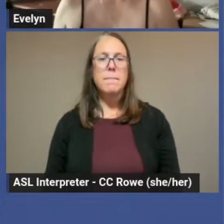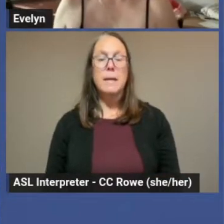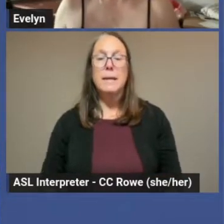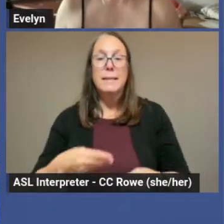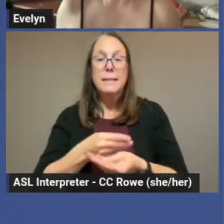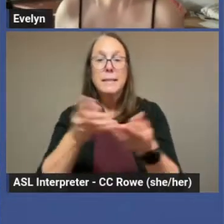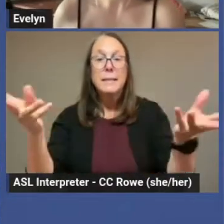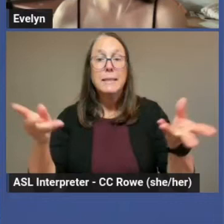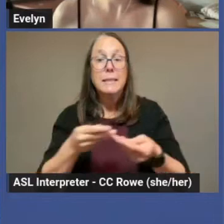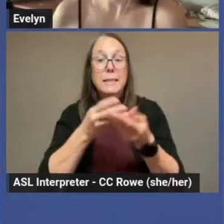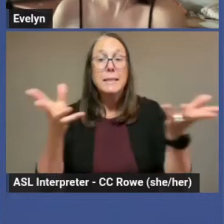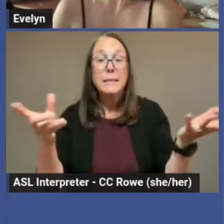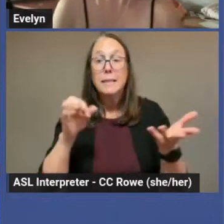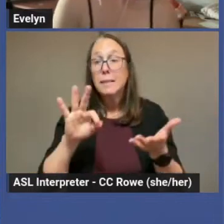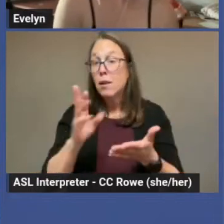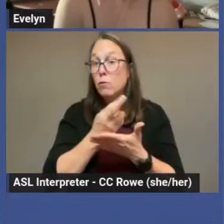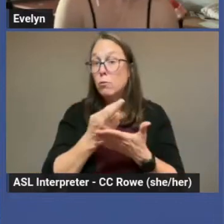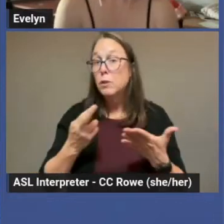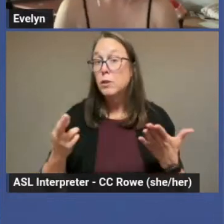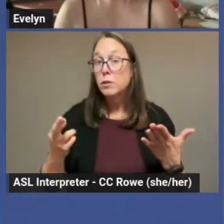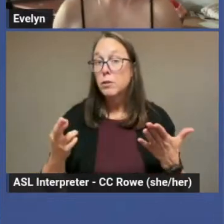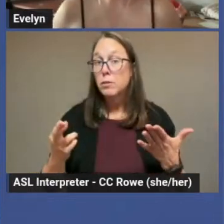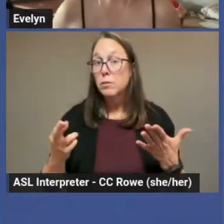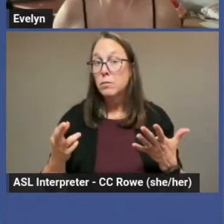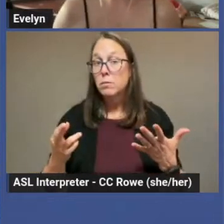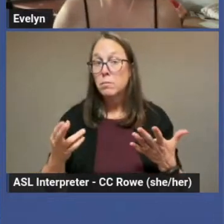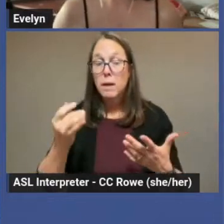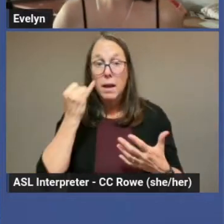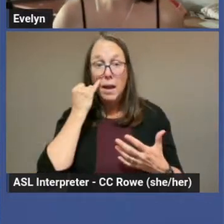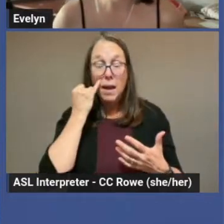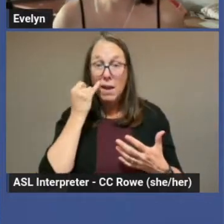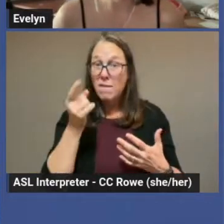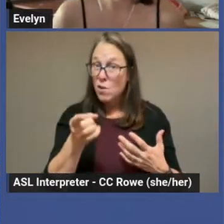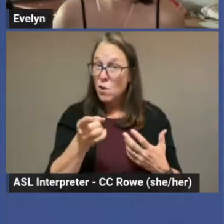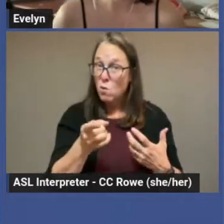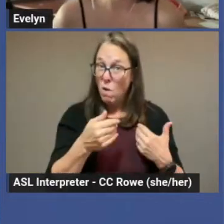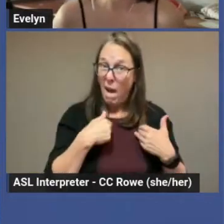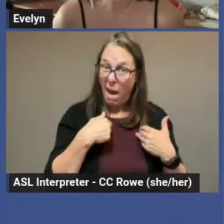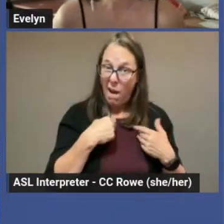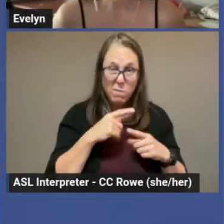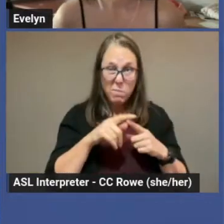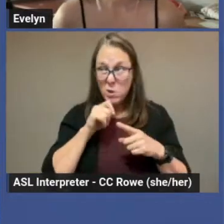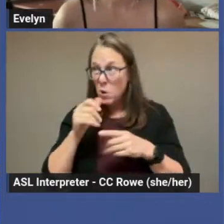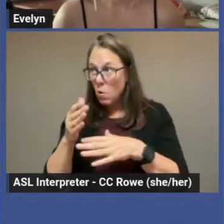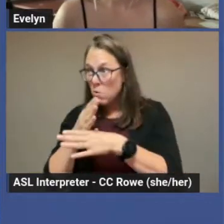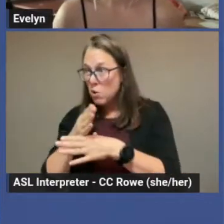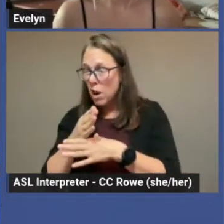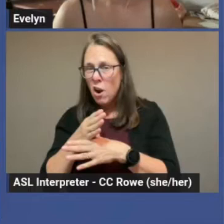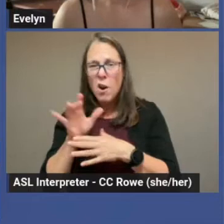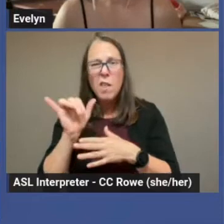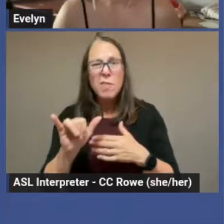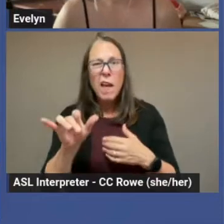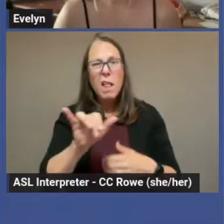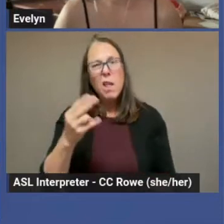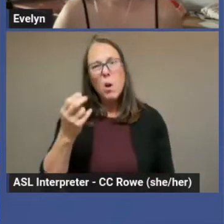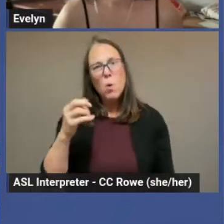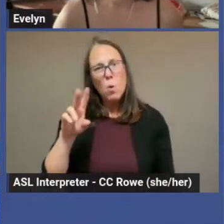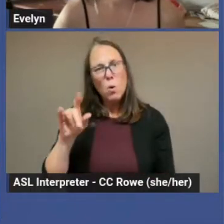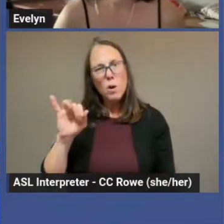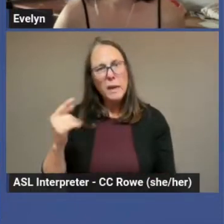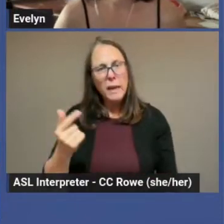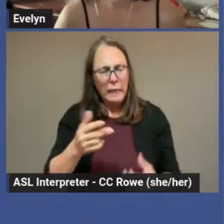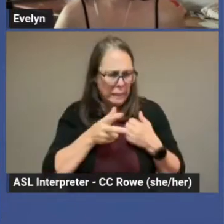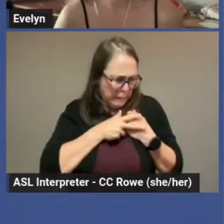Dissemination of your research. Having it and not sharing it is just hoarding and that's not helping anybody. So this may look